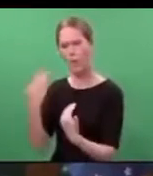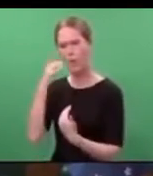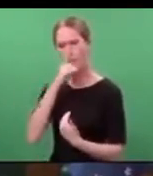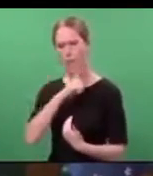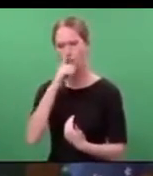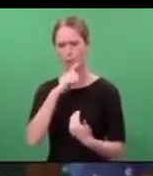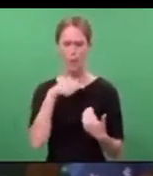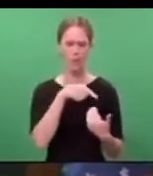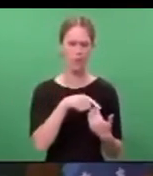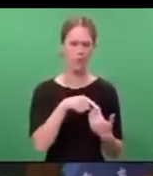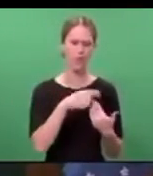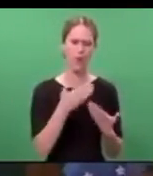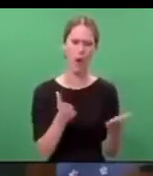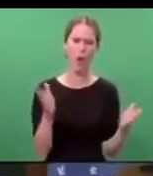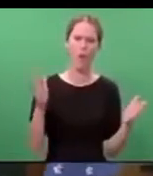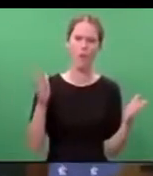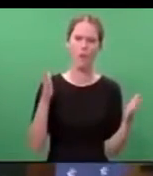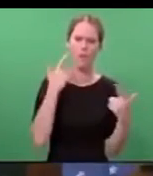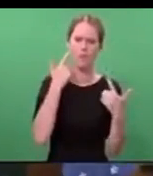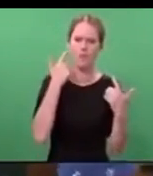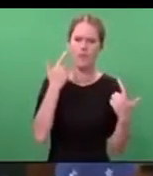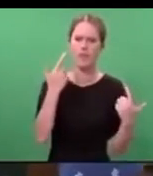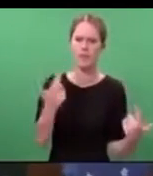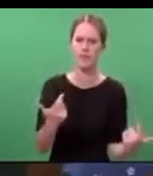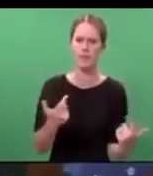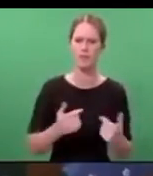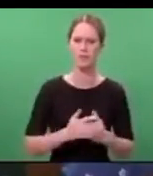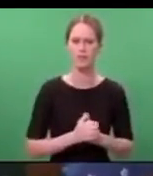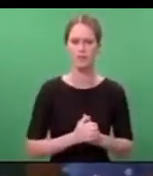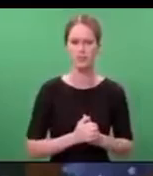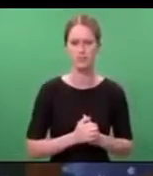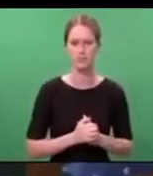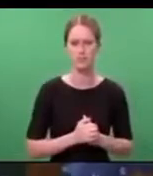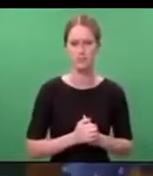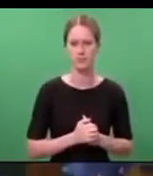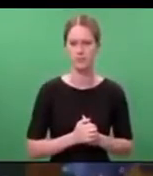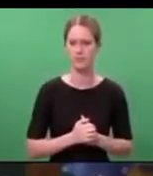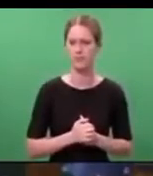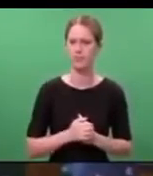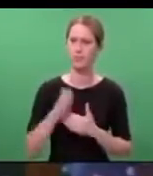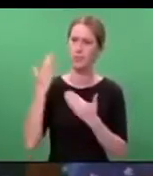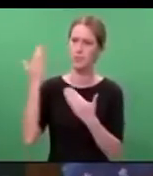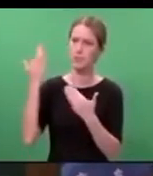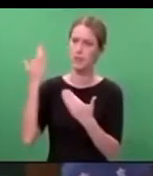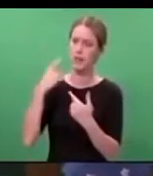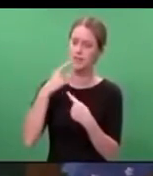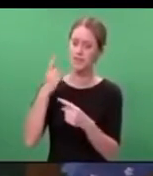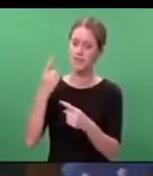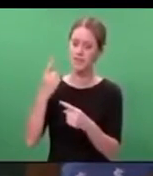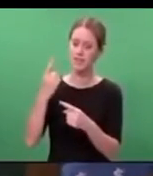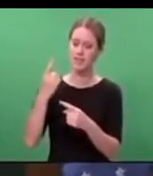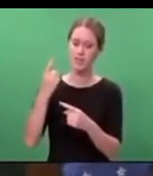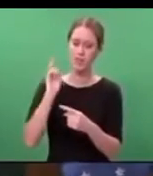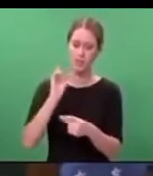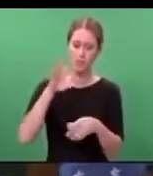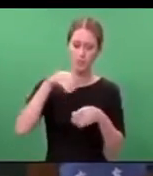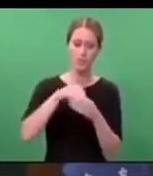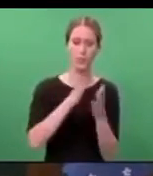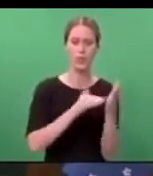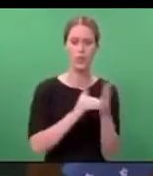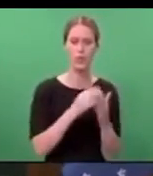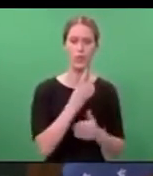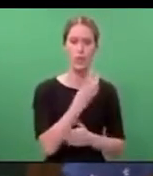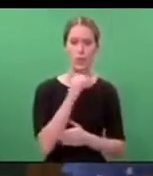showed openness and care. I've said many times, Mr. Speaker, we are a nation of 200 ethnicities,